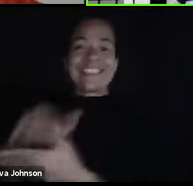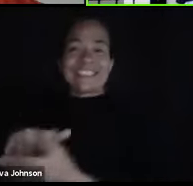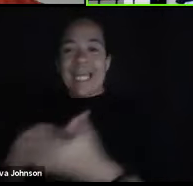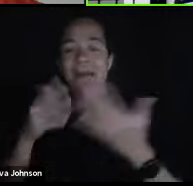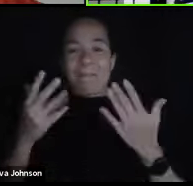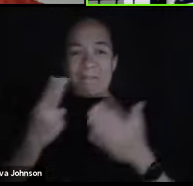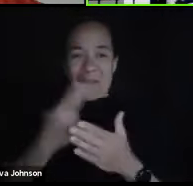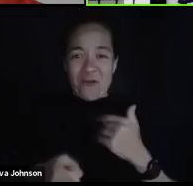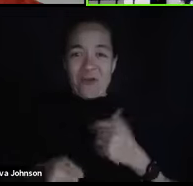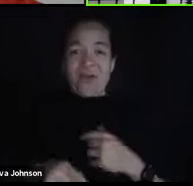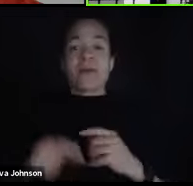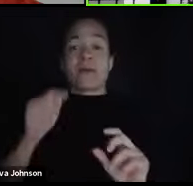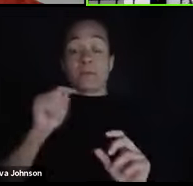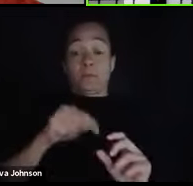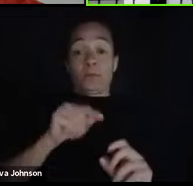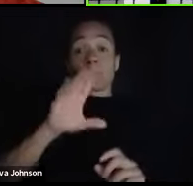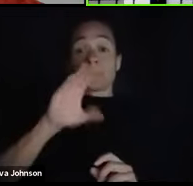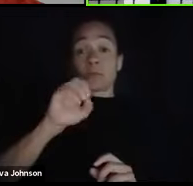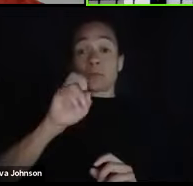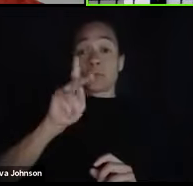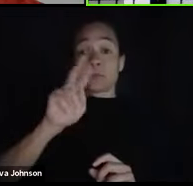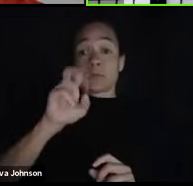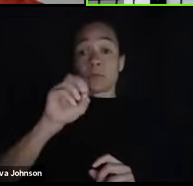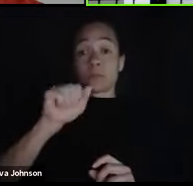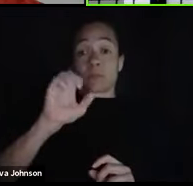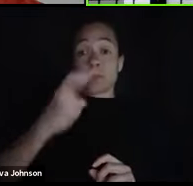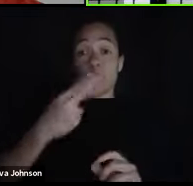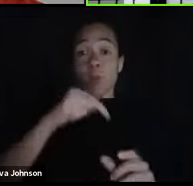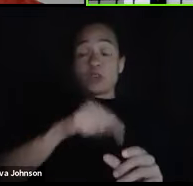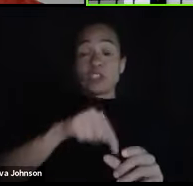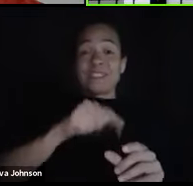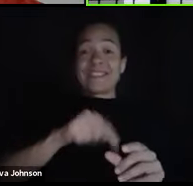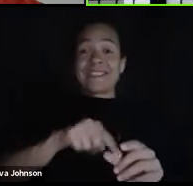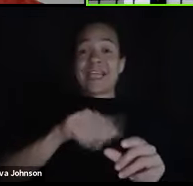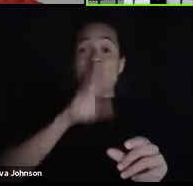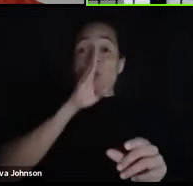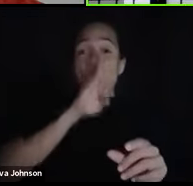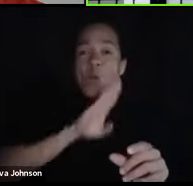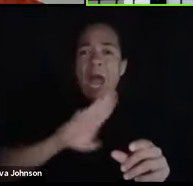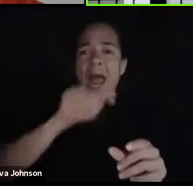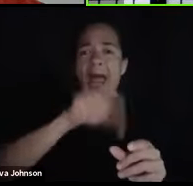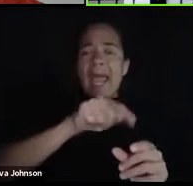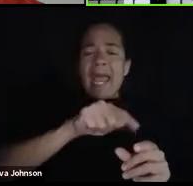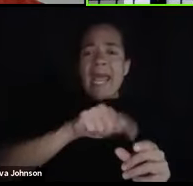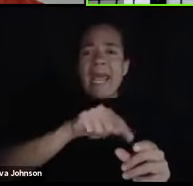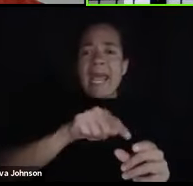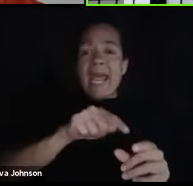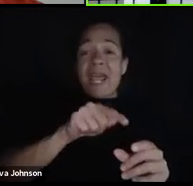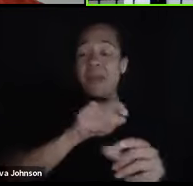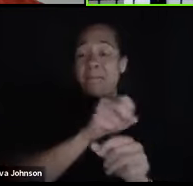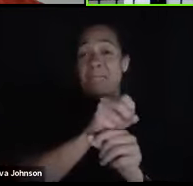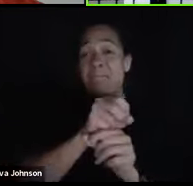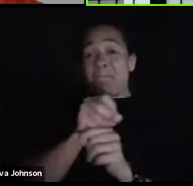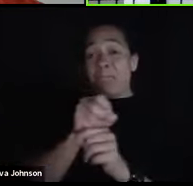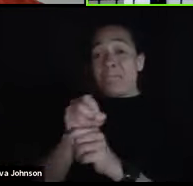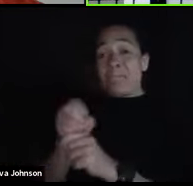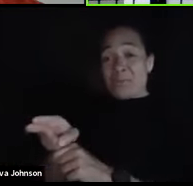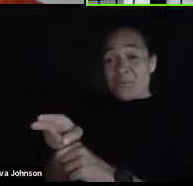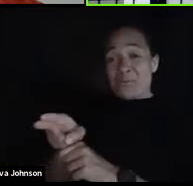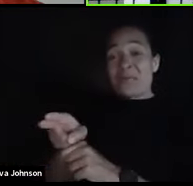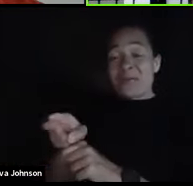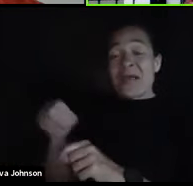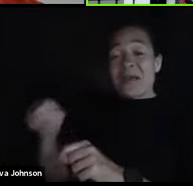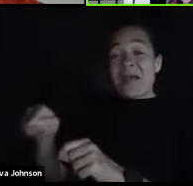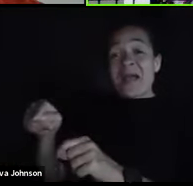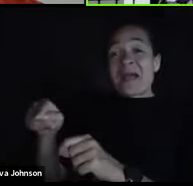The cockroaches that were immobilized did significantly better than the cockroaches